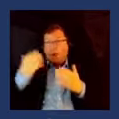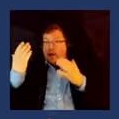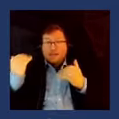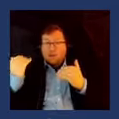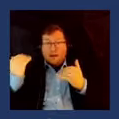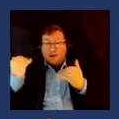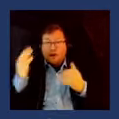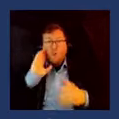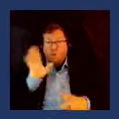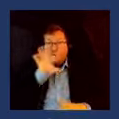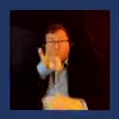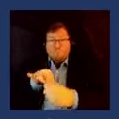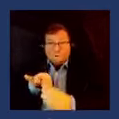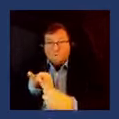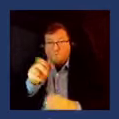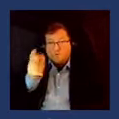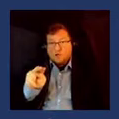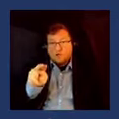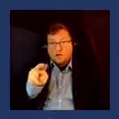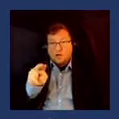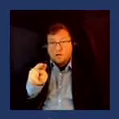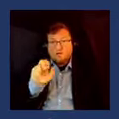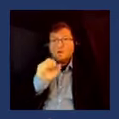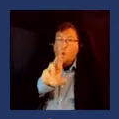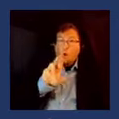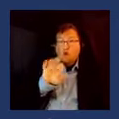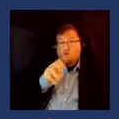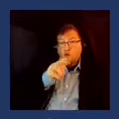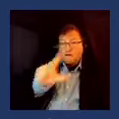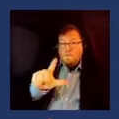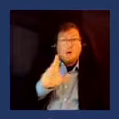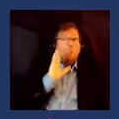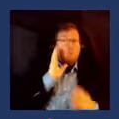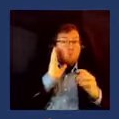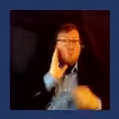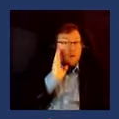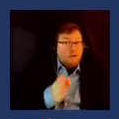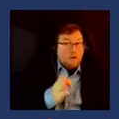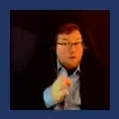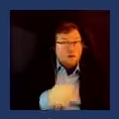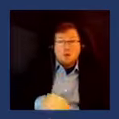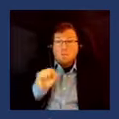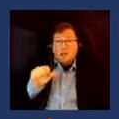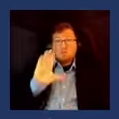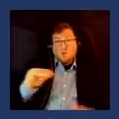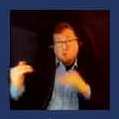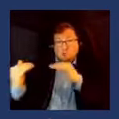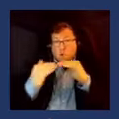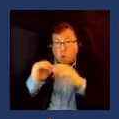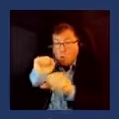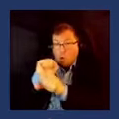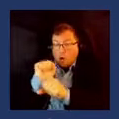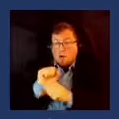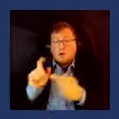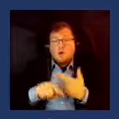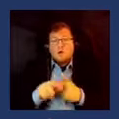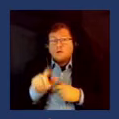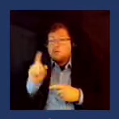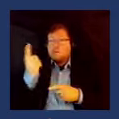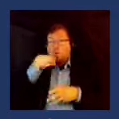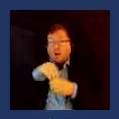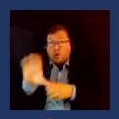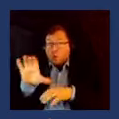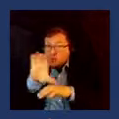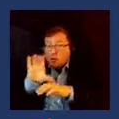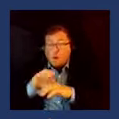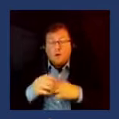Raphael they may be your co-workers they may be your fellow congregants they may be uh somebody you know that